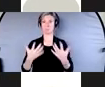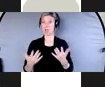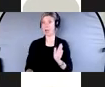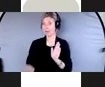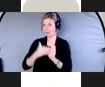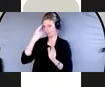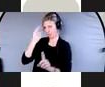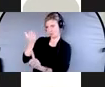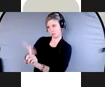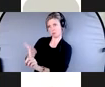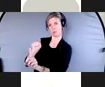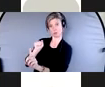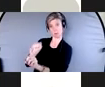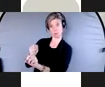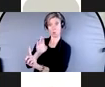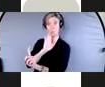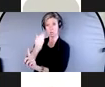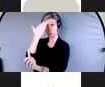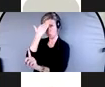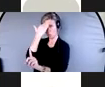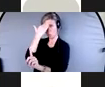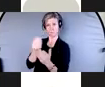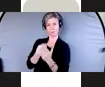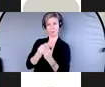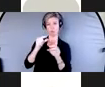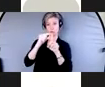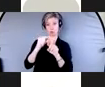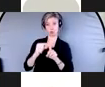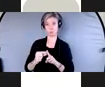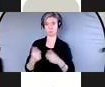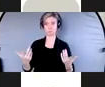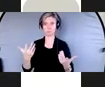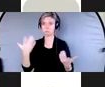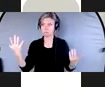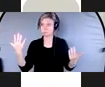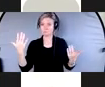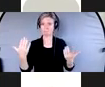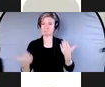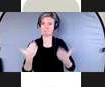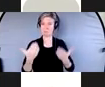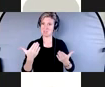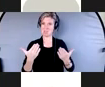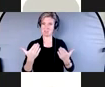because basic financial terms may be very come by very easy for